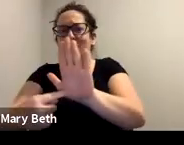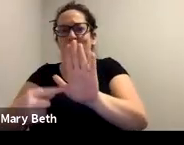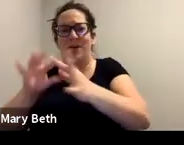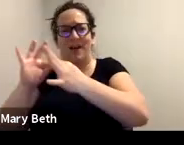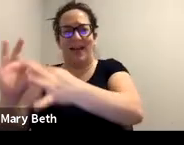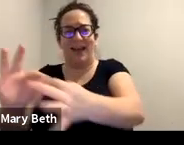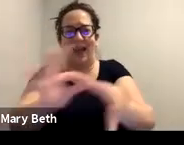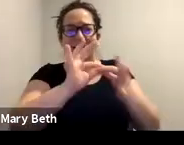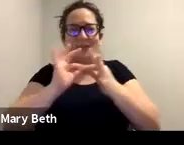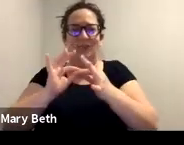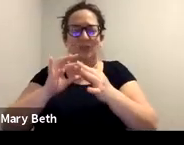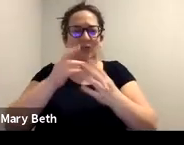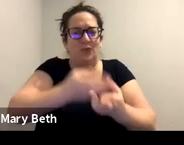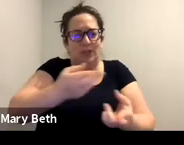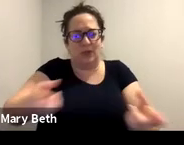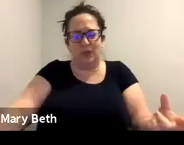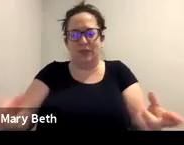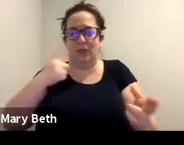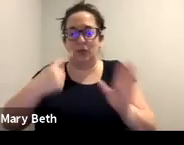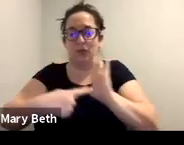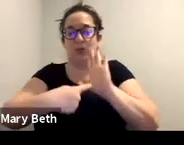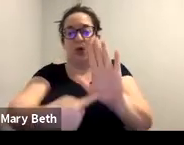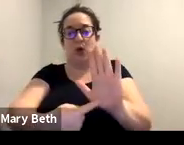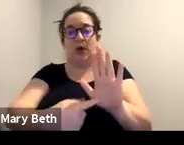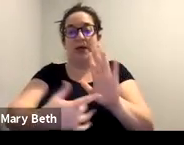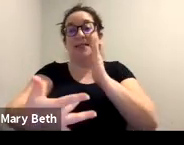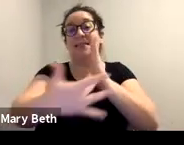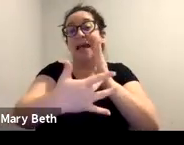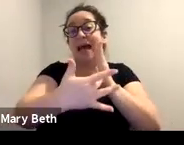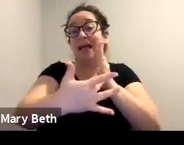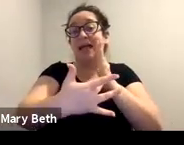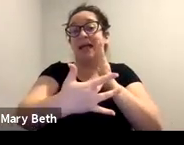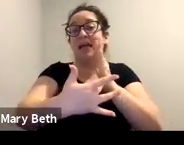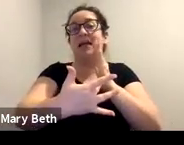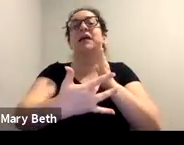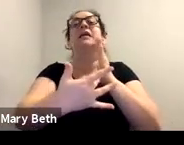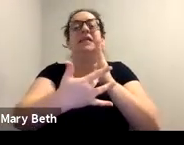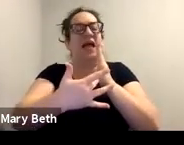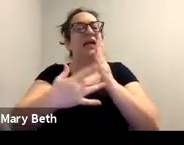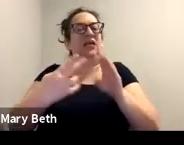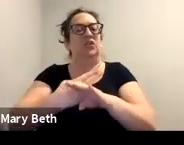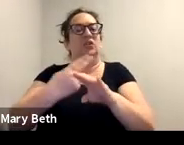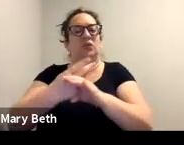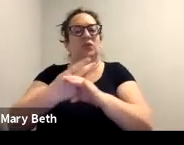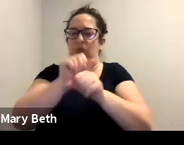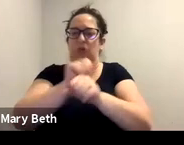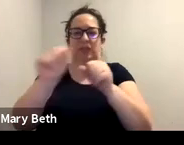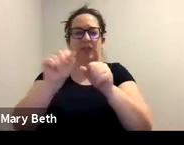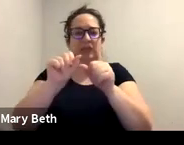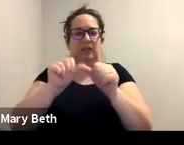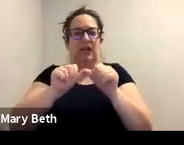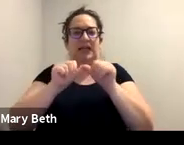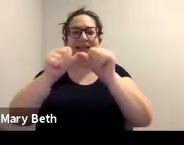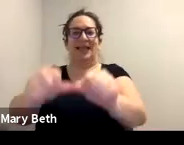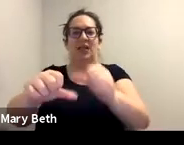fact that tech is used to further, um, abuse against survivors and really address and try to,